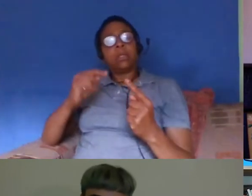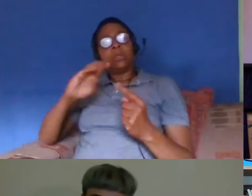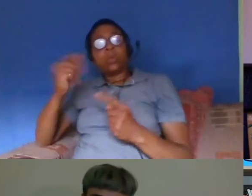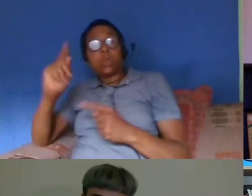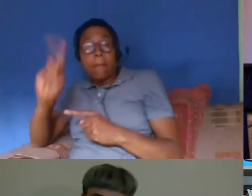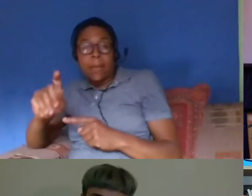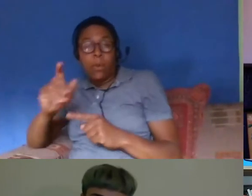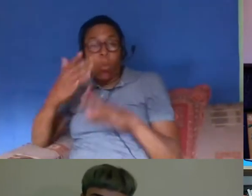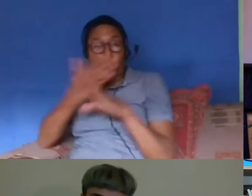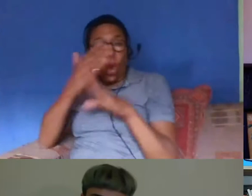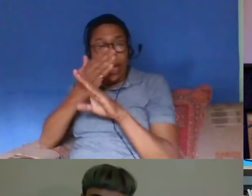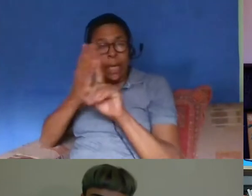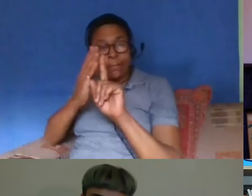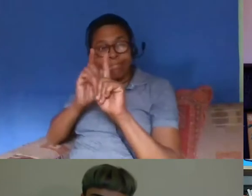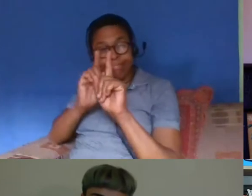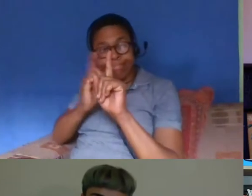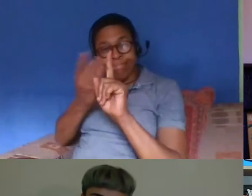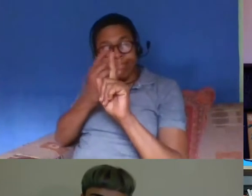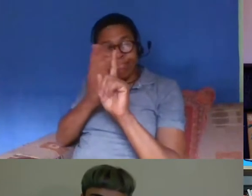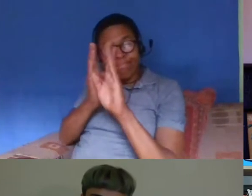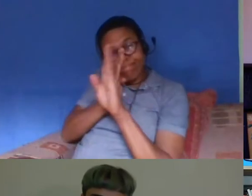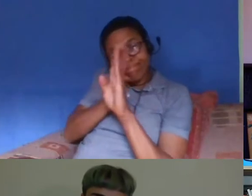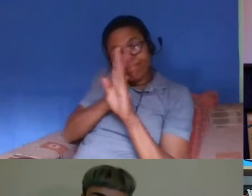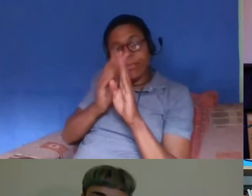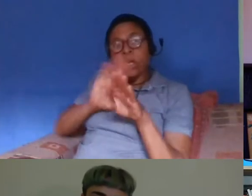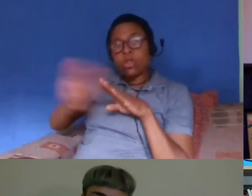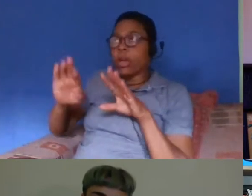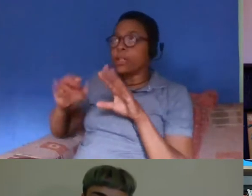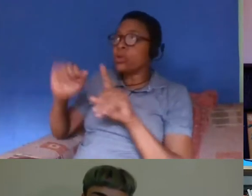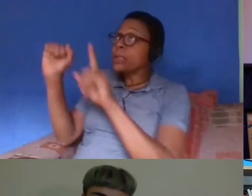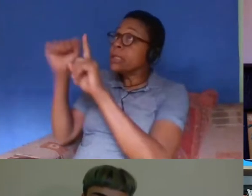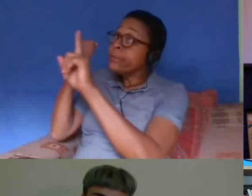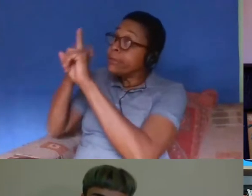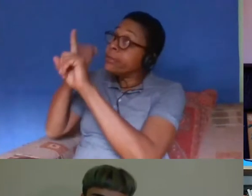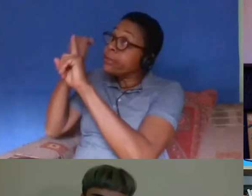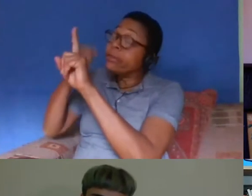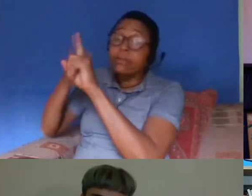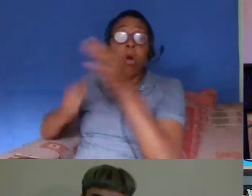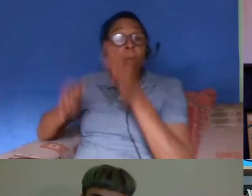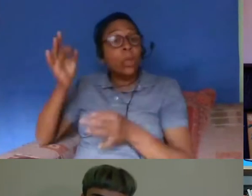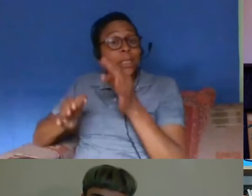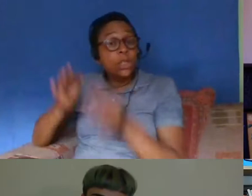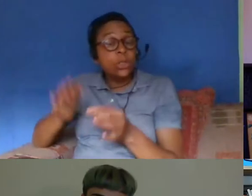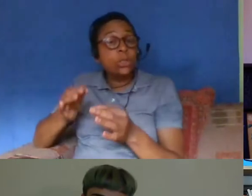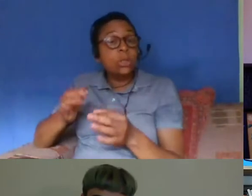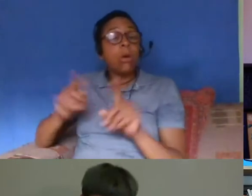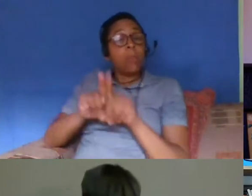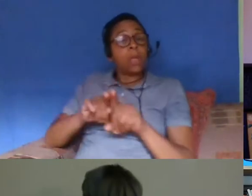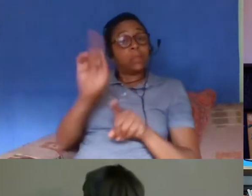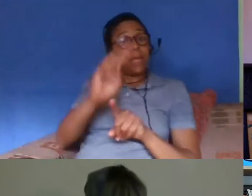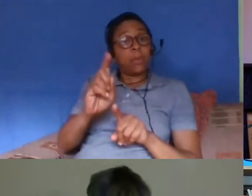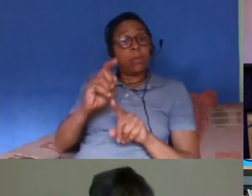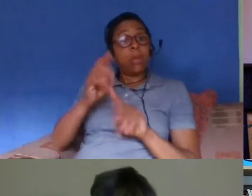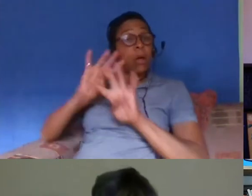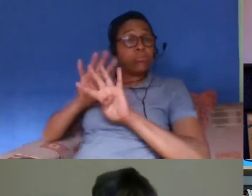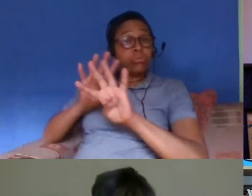behind the scenes and trying to engage um those in power and those in authority as well as people waving placards and